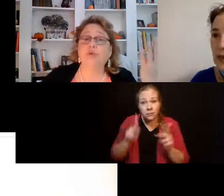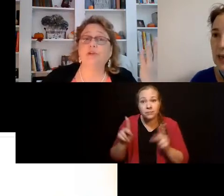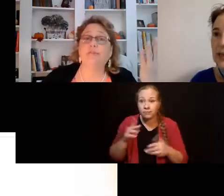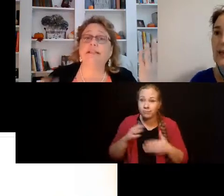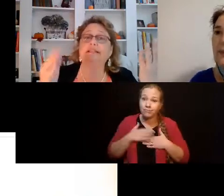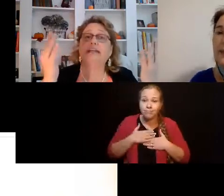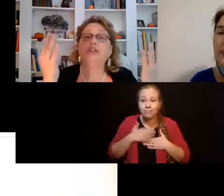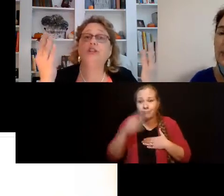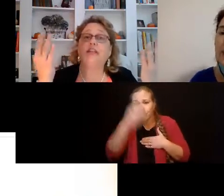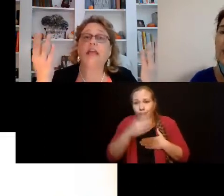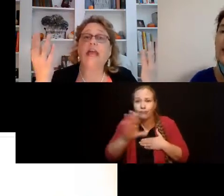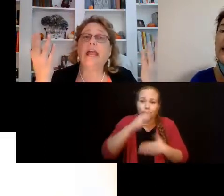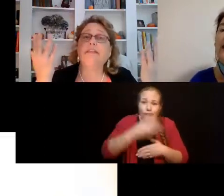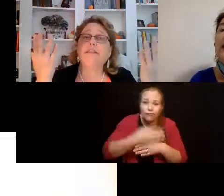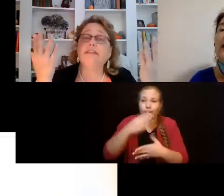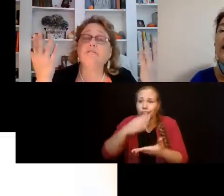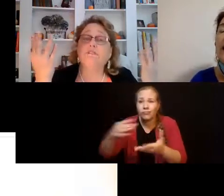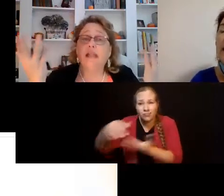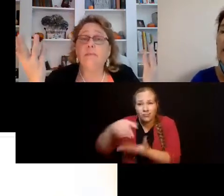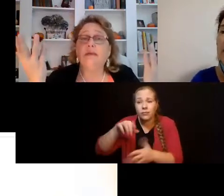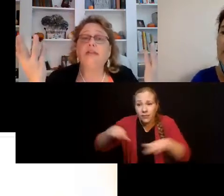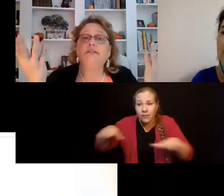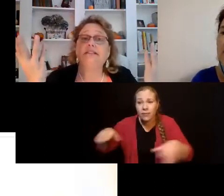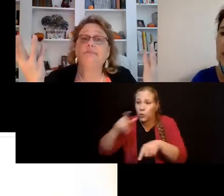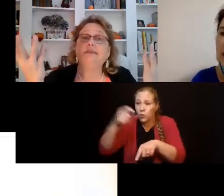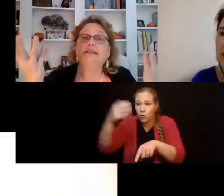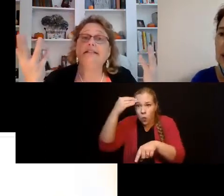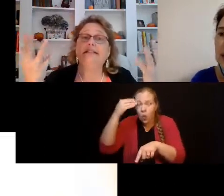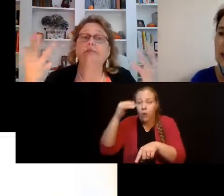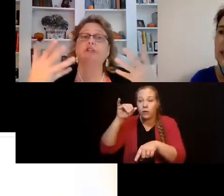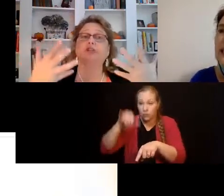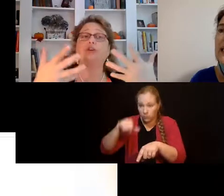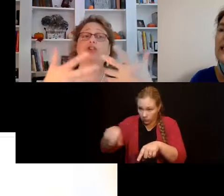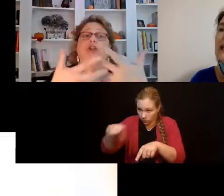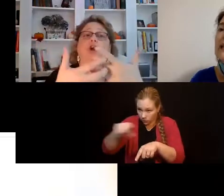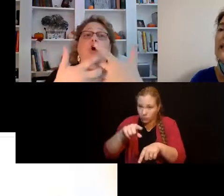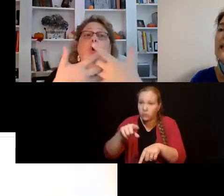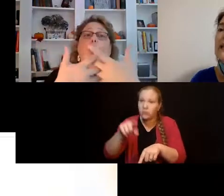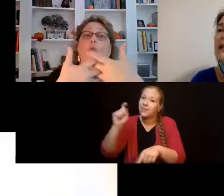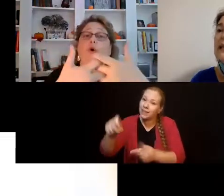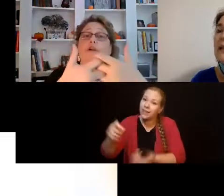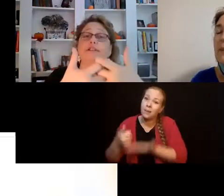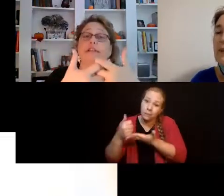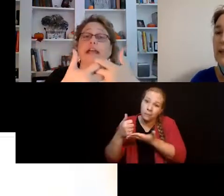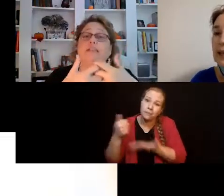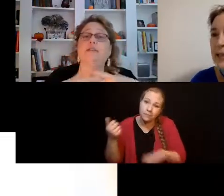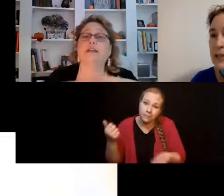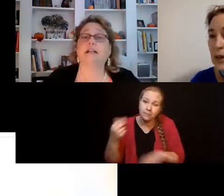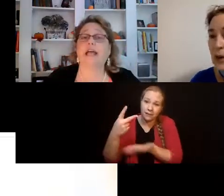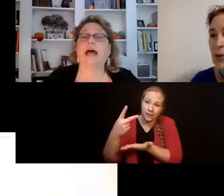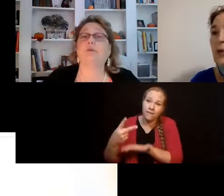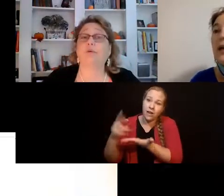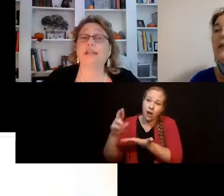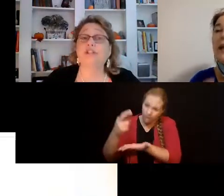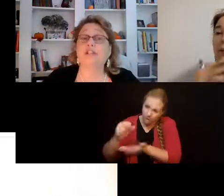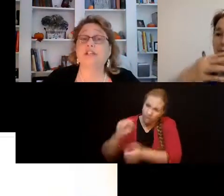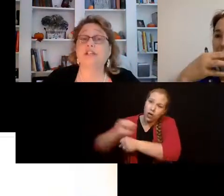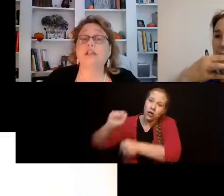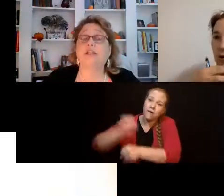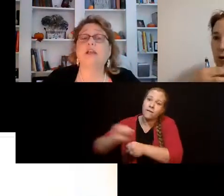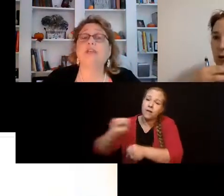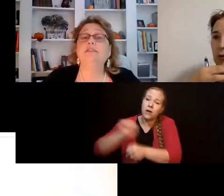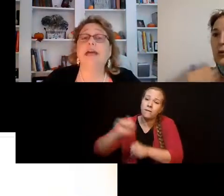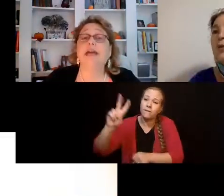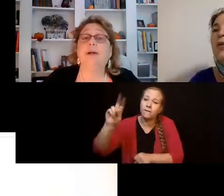Vocational Rehabilitation and the Developmental Disabilities Administration work together in collaboration